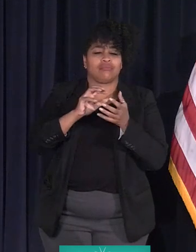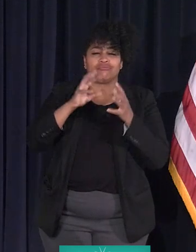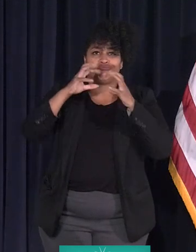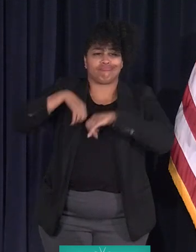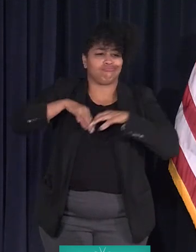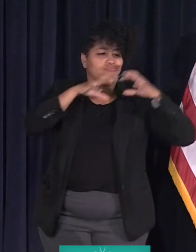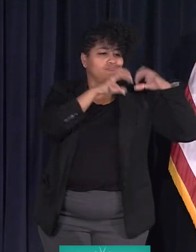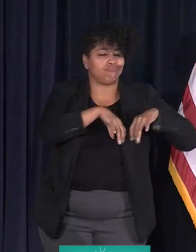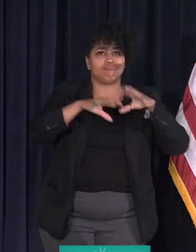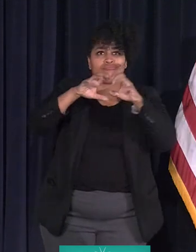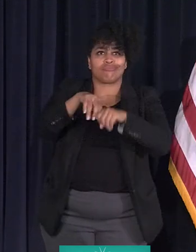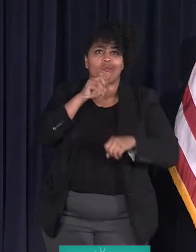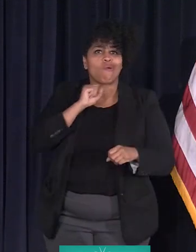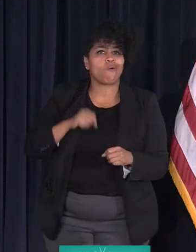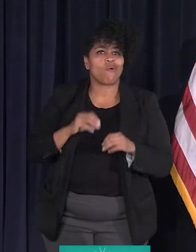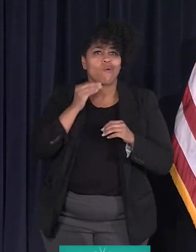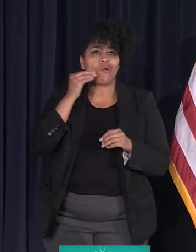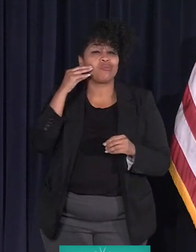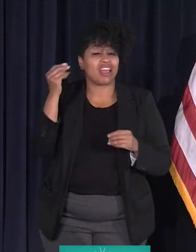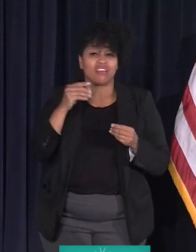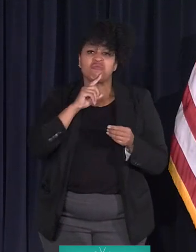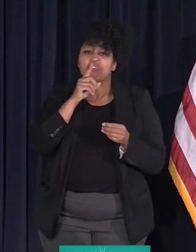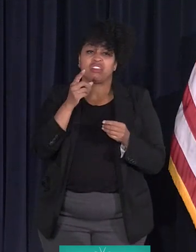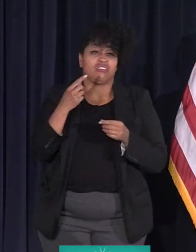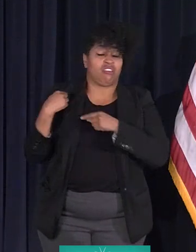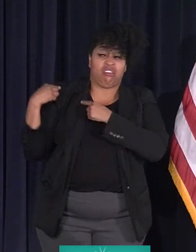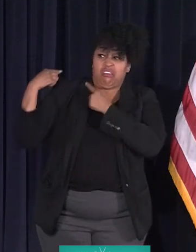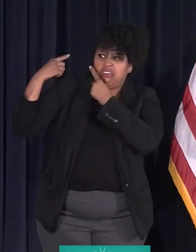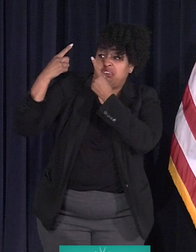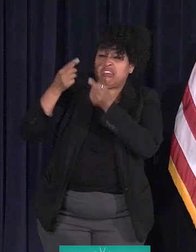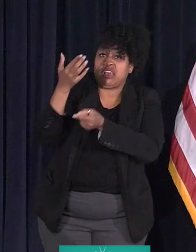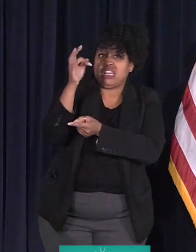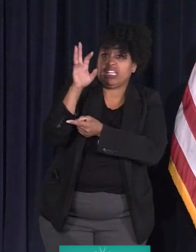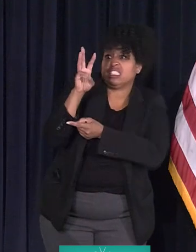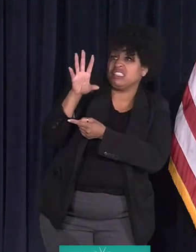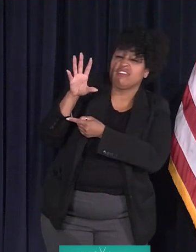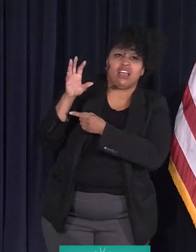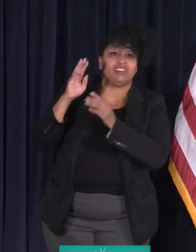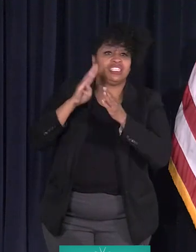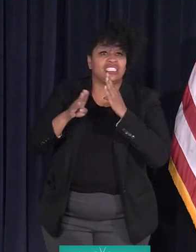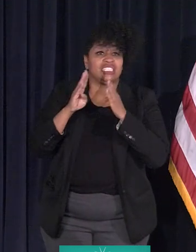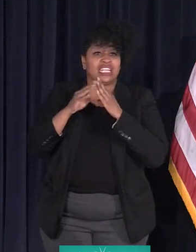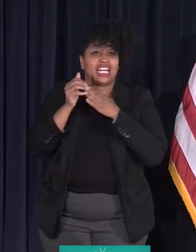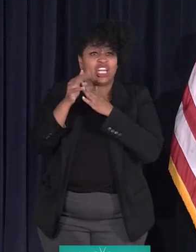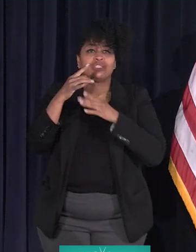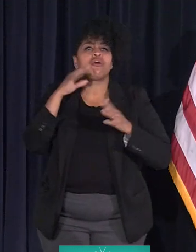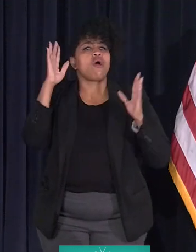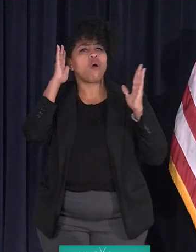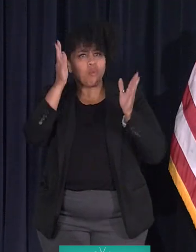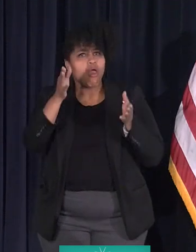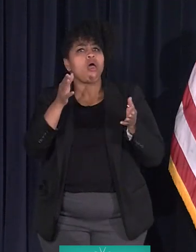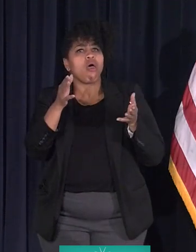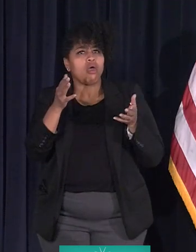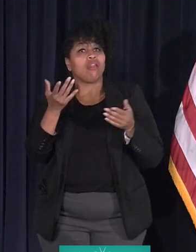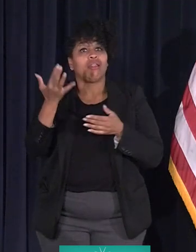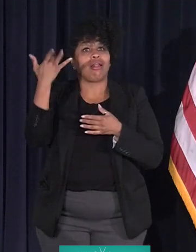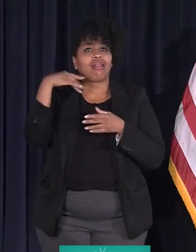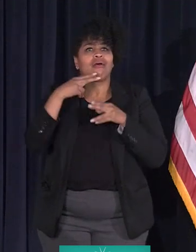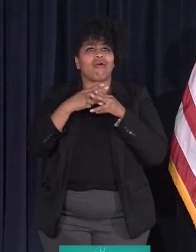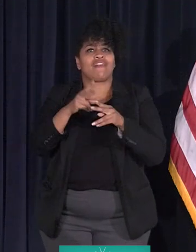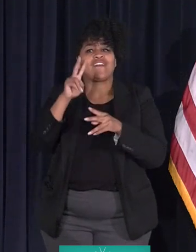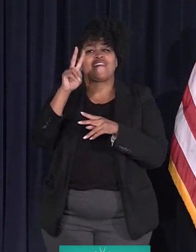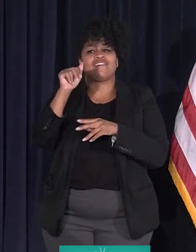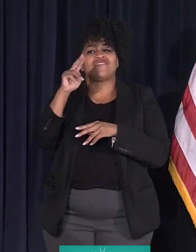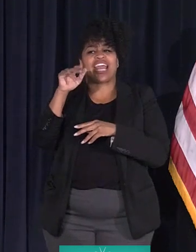people have felt this way for many, many years back to 1965 when the city leaders promised they would get rid of what they then called the vacant